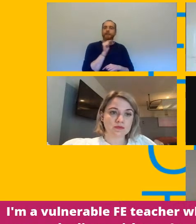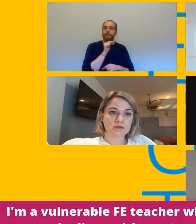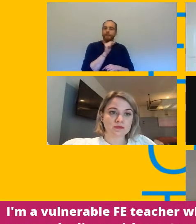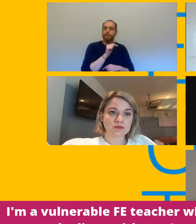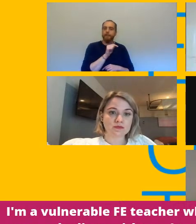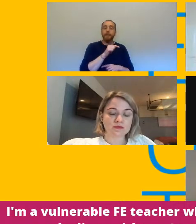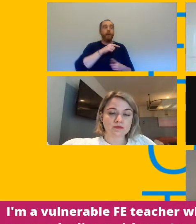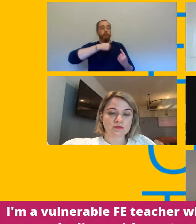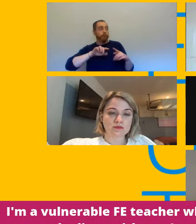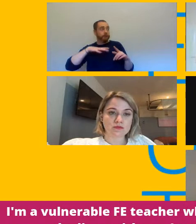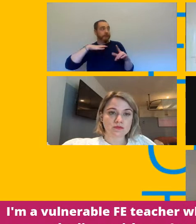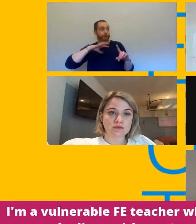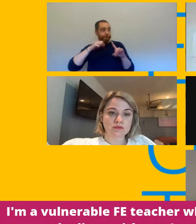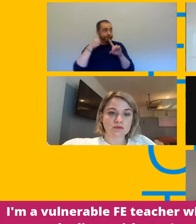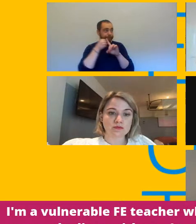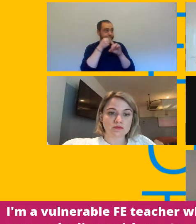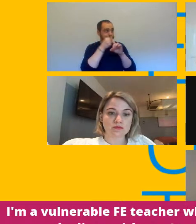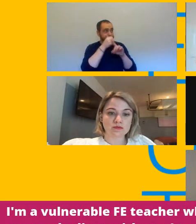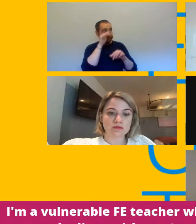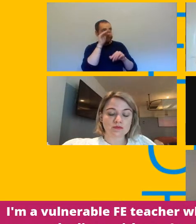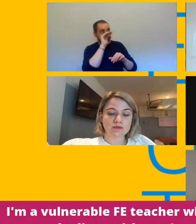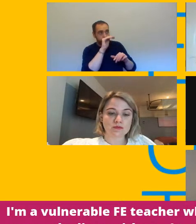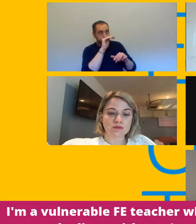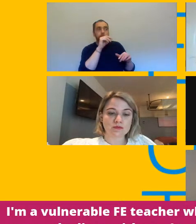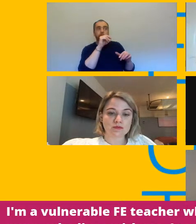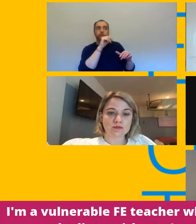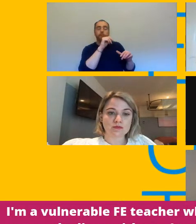um you know measures in place for